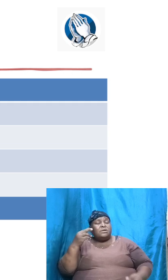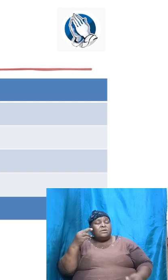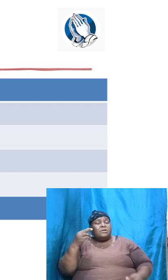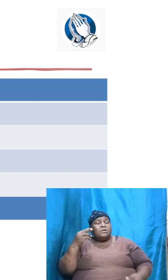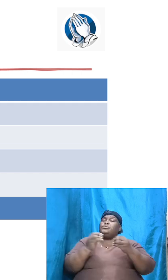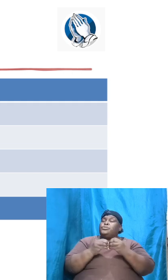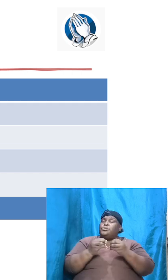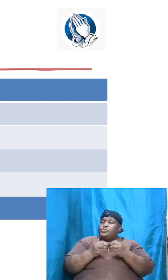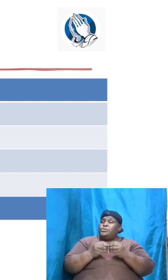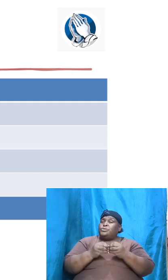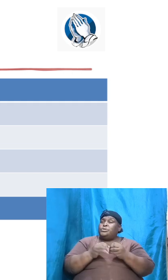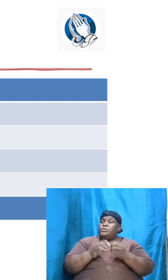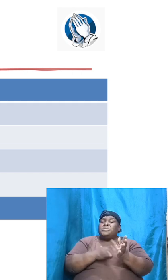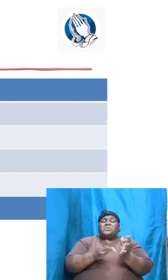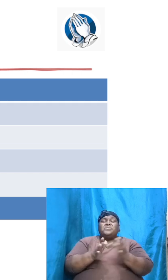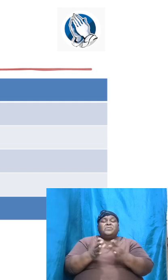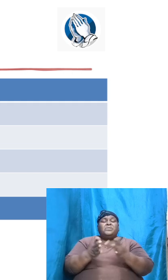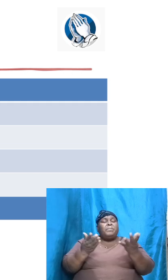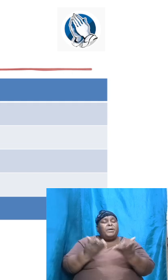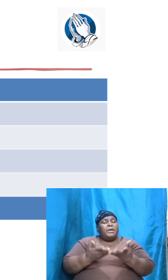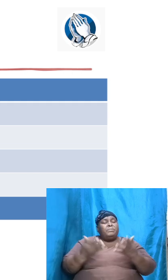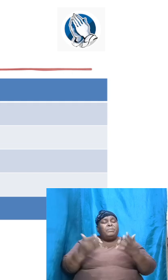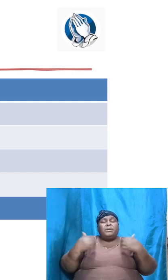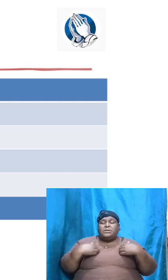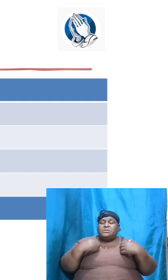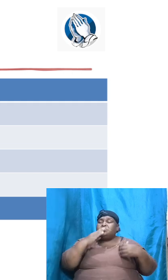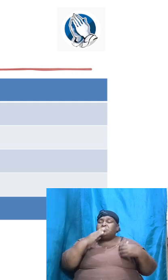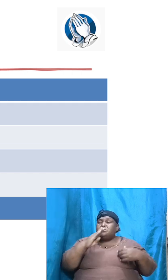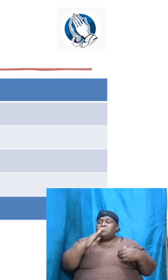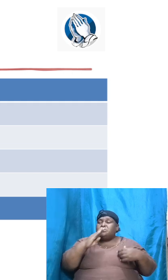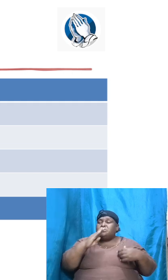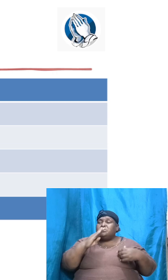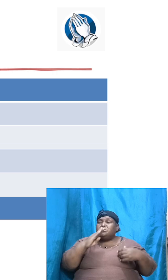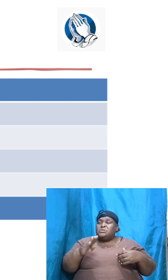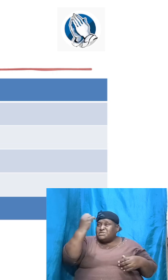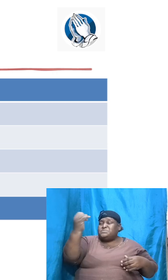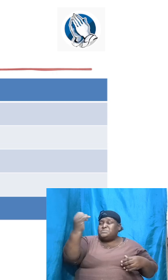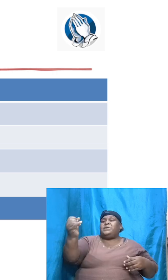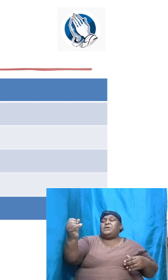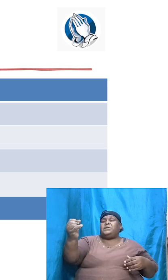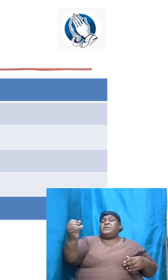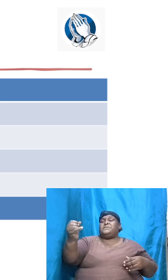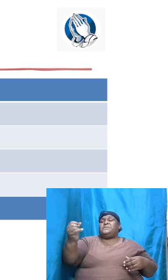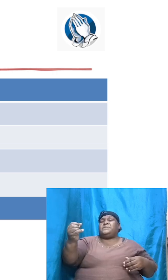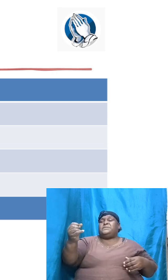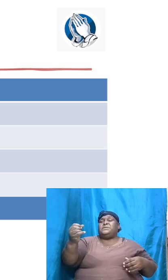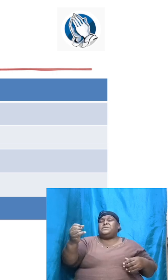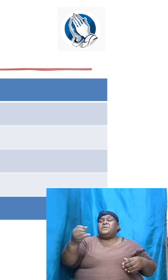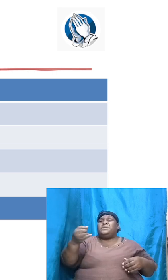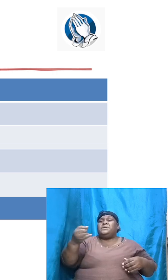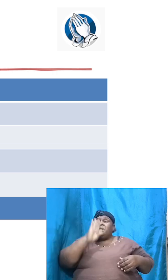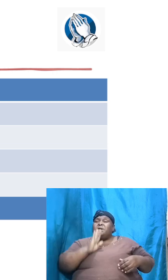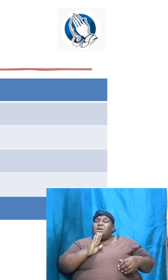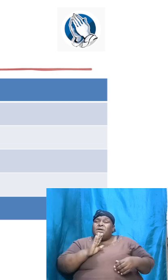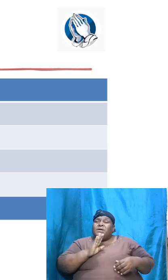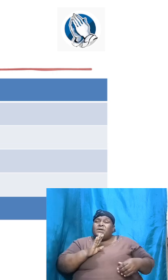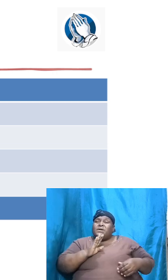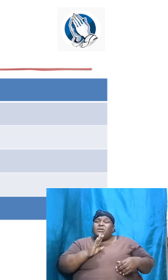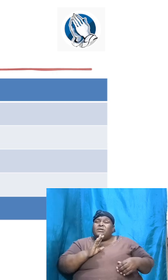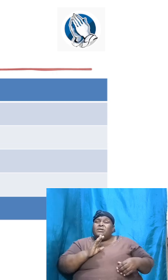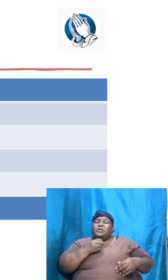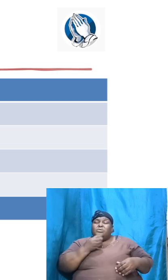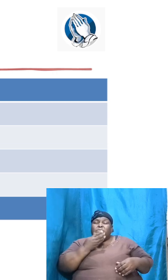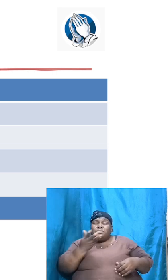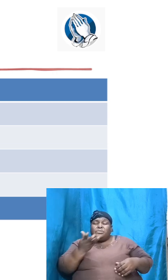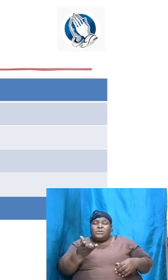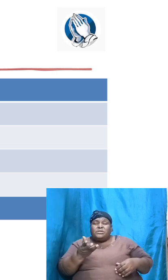that the Bible had to be inspired. It had to be God-breathed simply